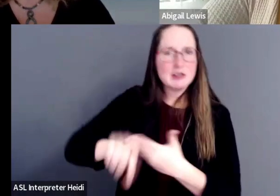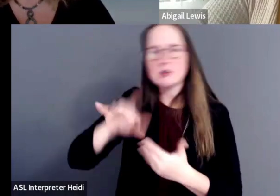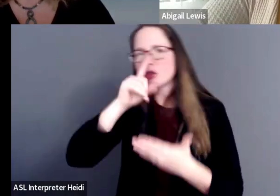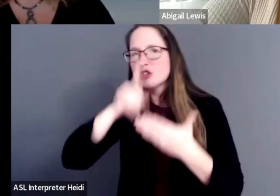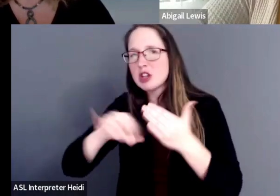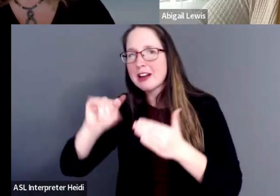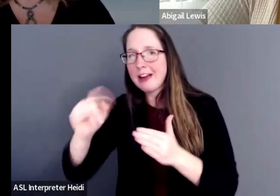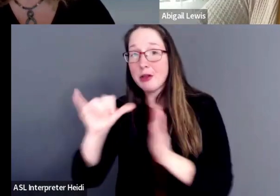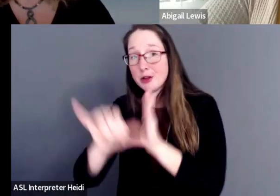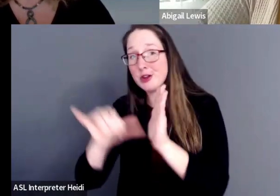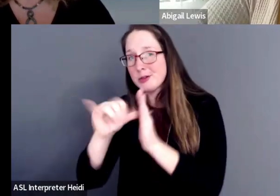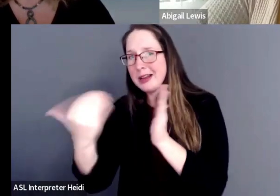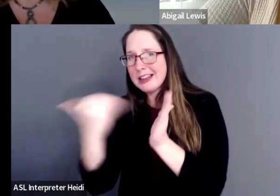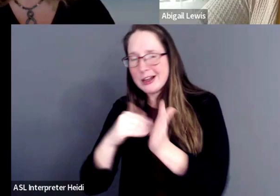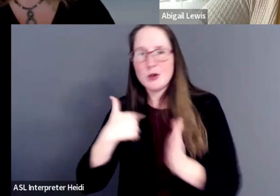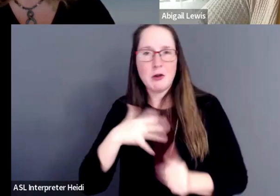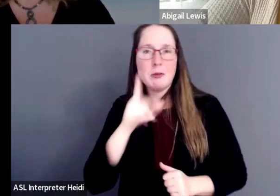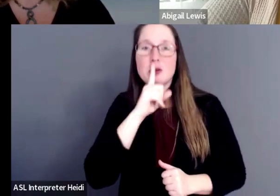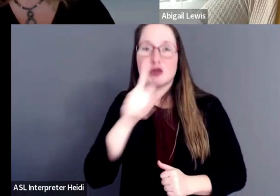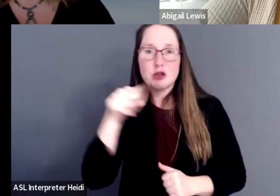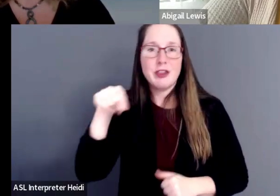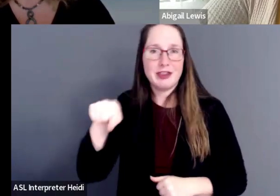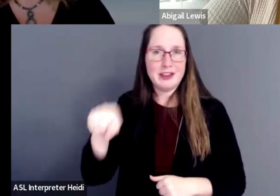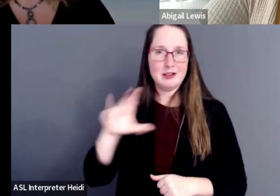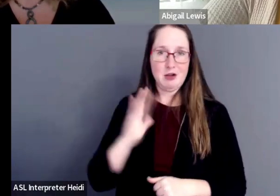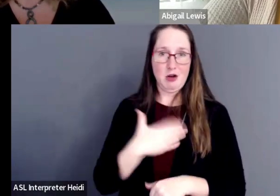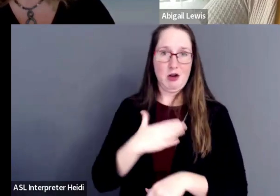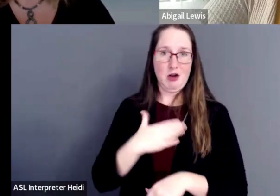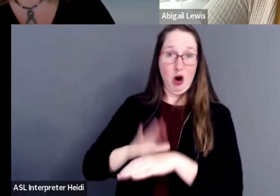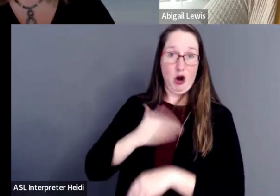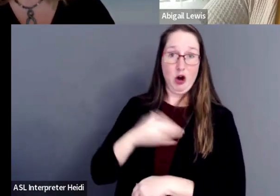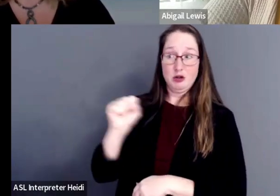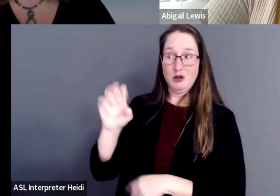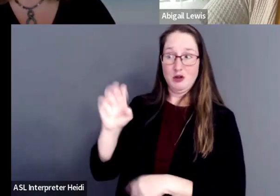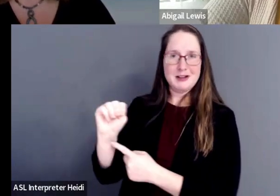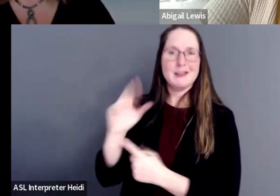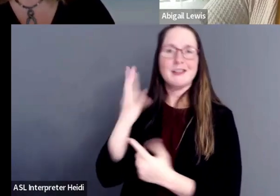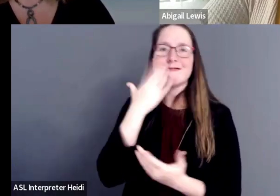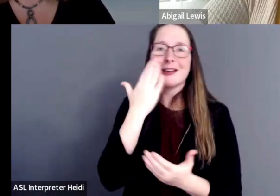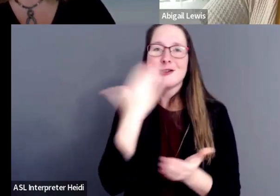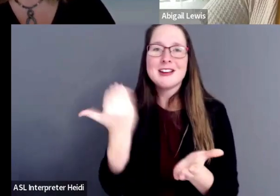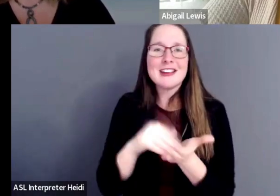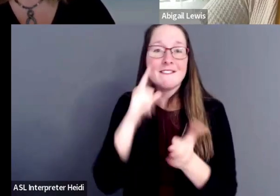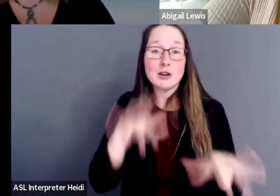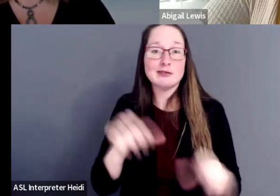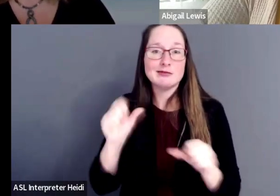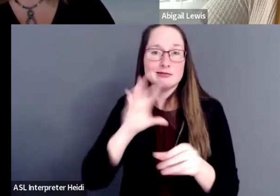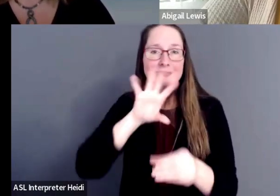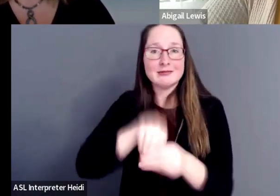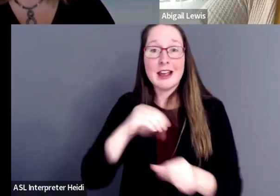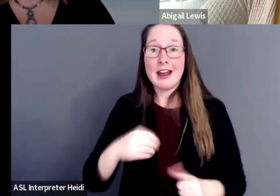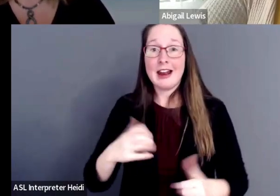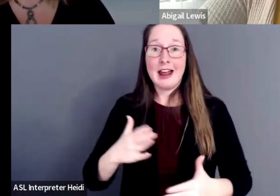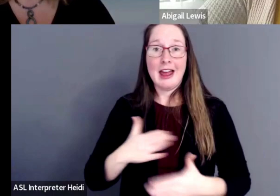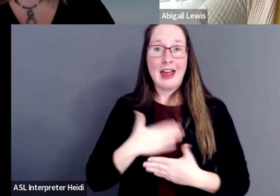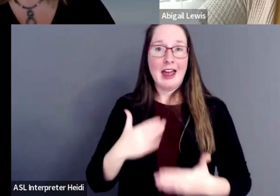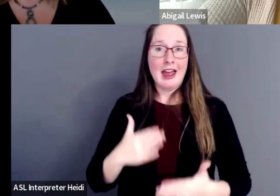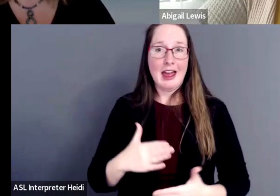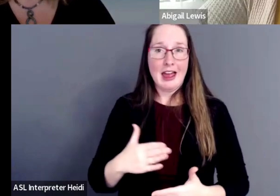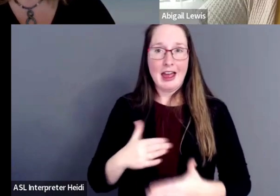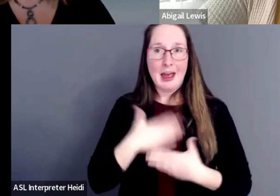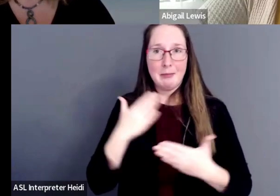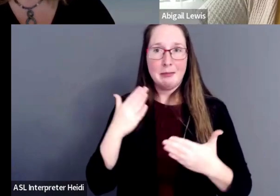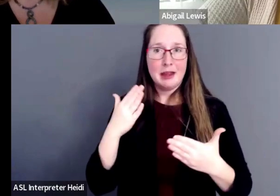back our YouTube and we will be sure that this is on our social media as well. Thank you guys again for taking part and happy Developmental Disabilities